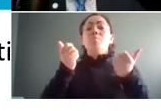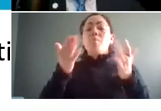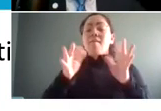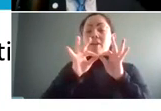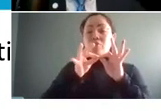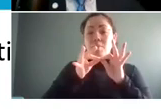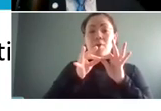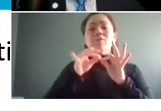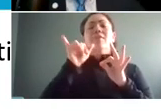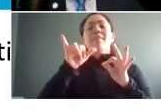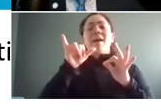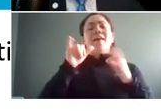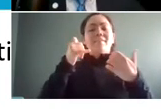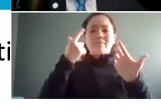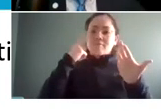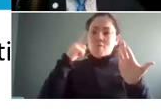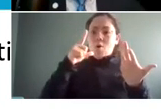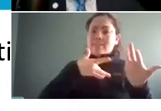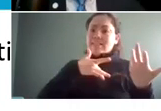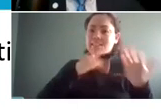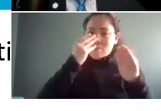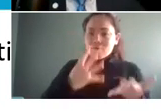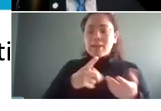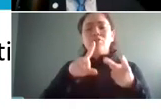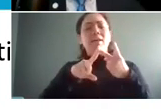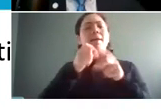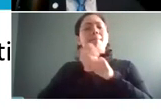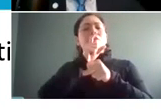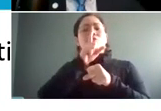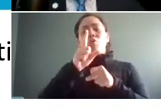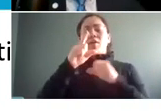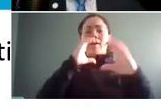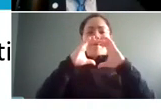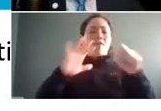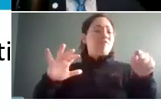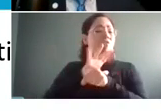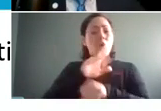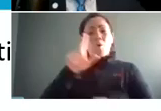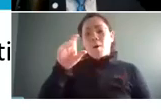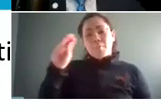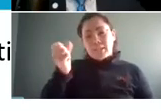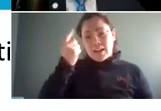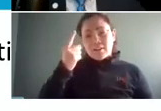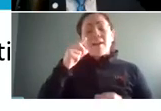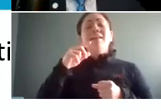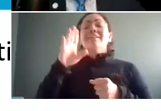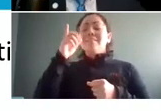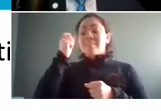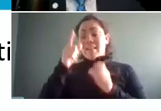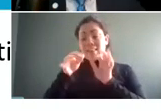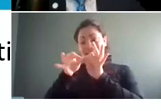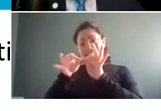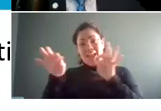information um to ensure communication is 100 understood again this goes back to understanding that language comprehension